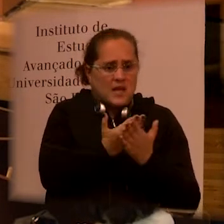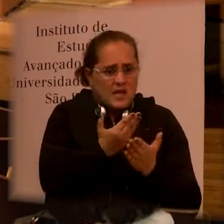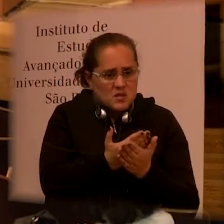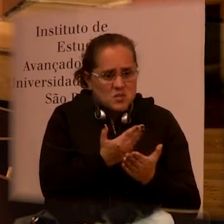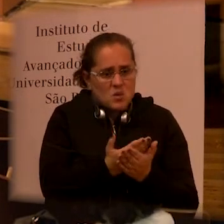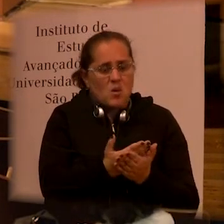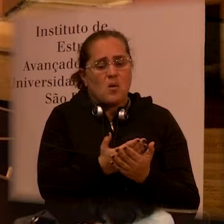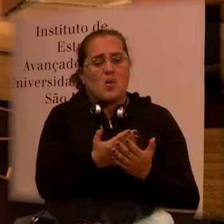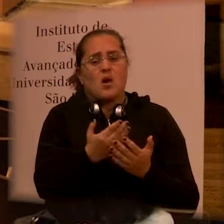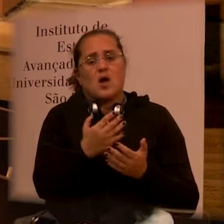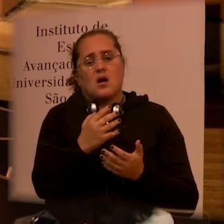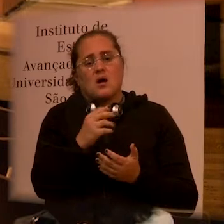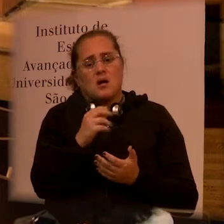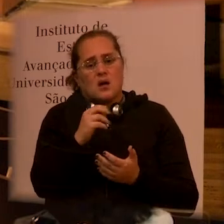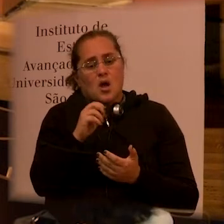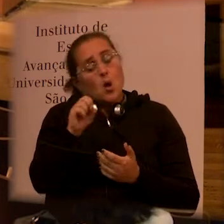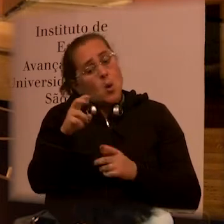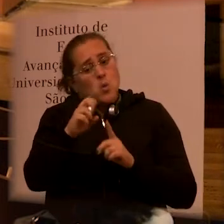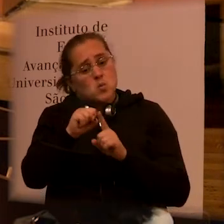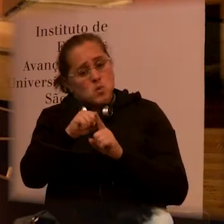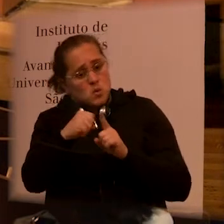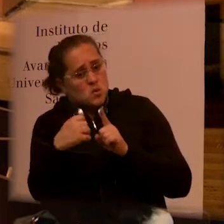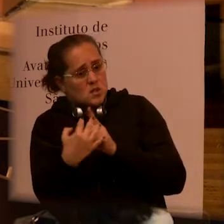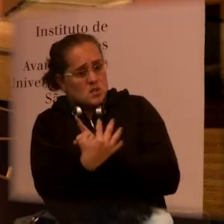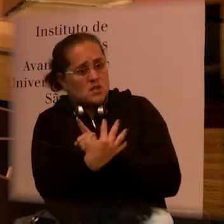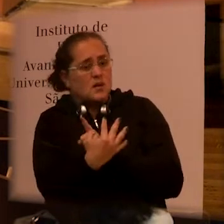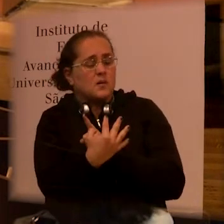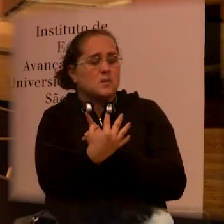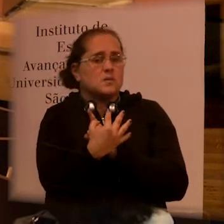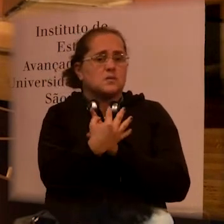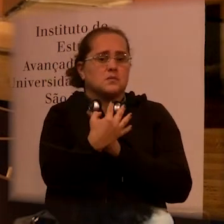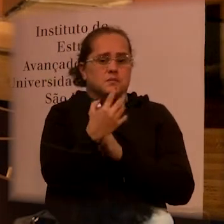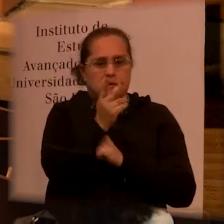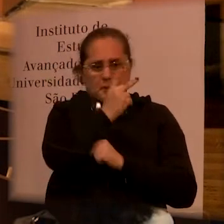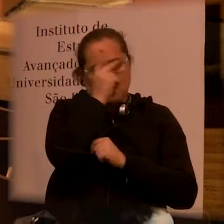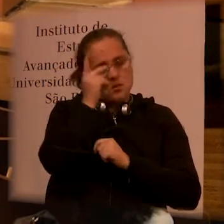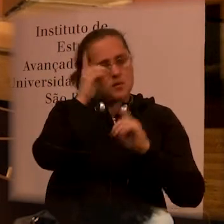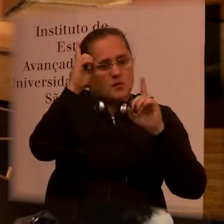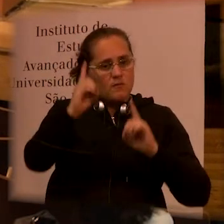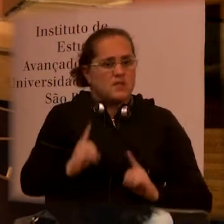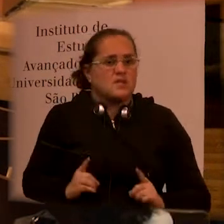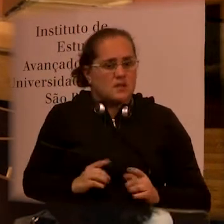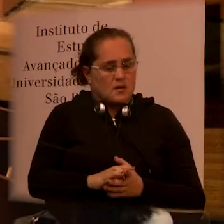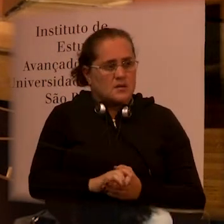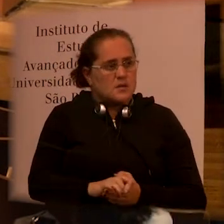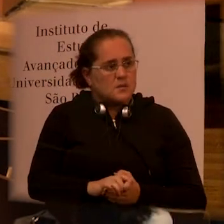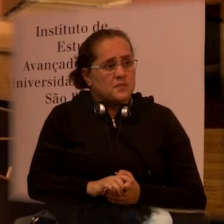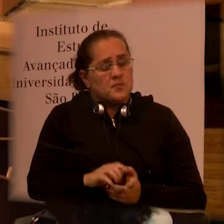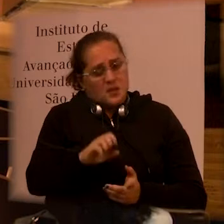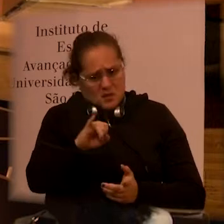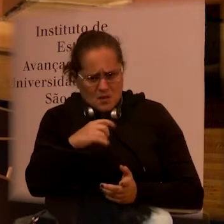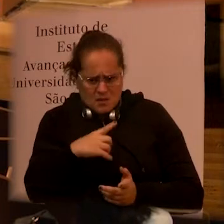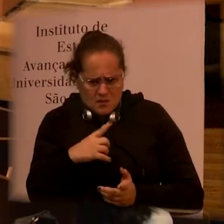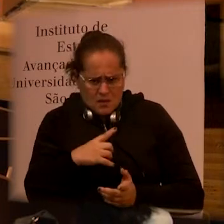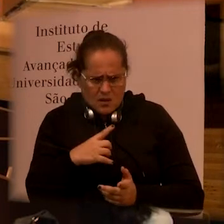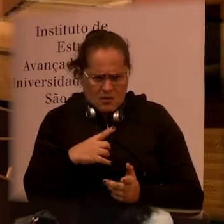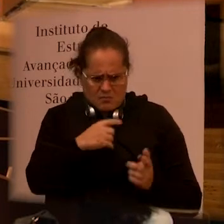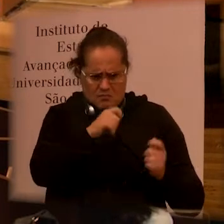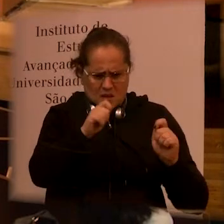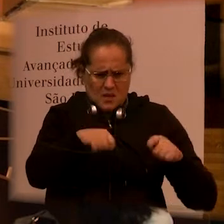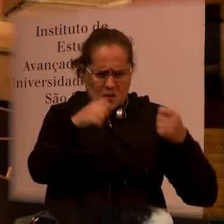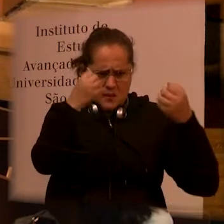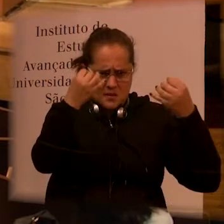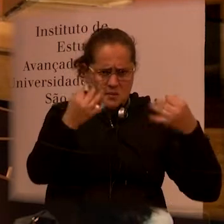reinserted in the school, in the work or in the society, how is that done to that, to those people with